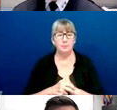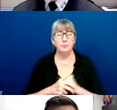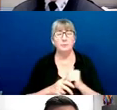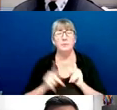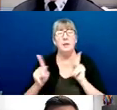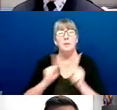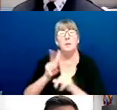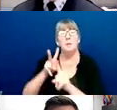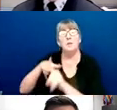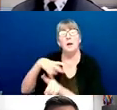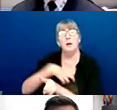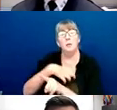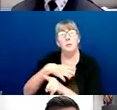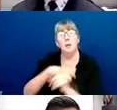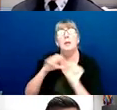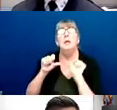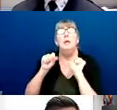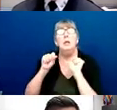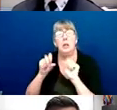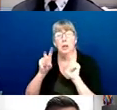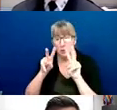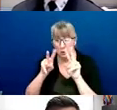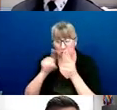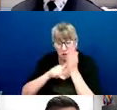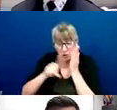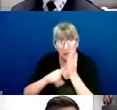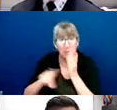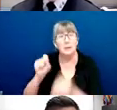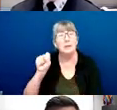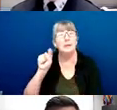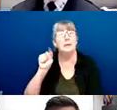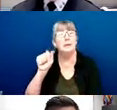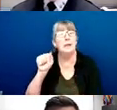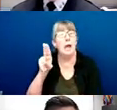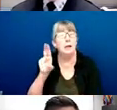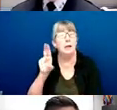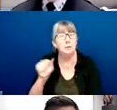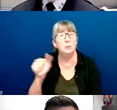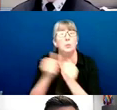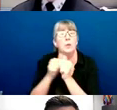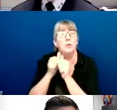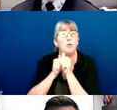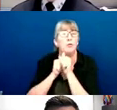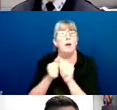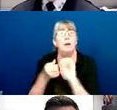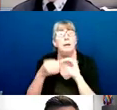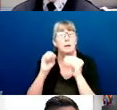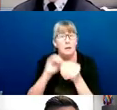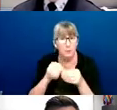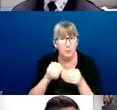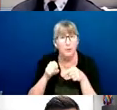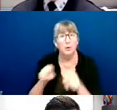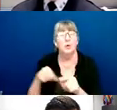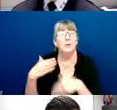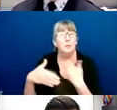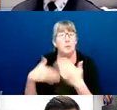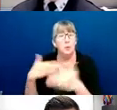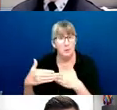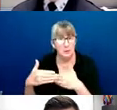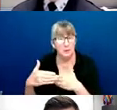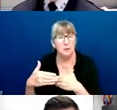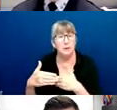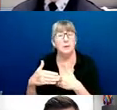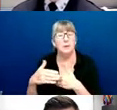status of their complaint by their unique tracking number at any time during this process on the